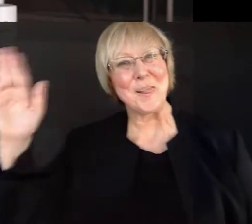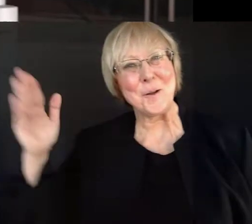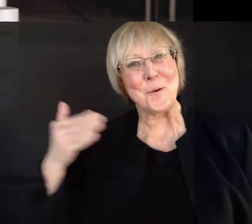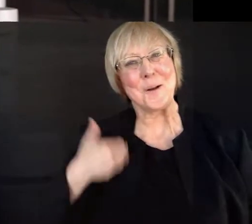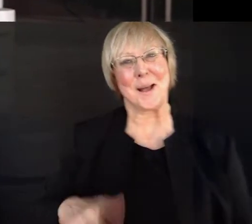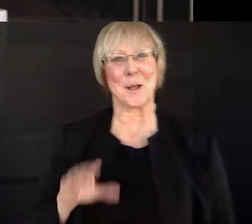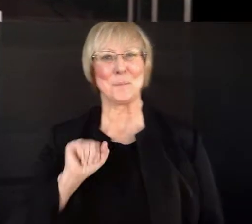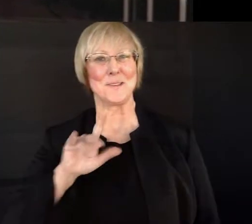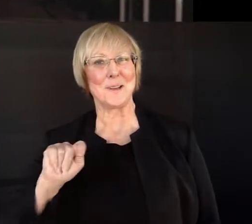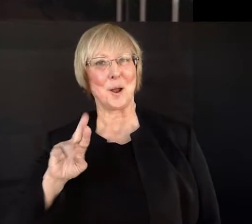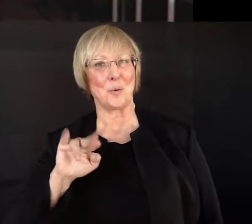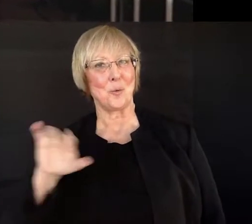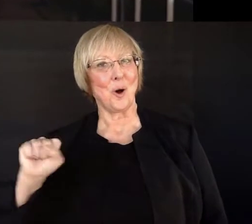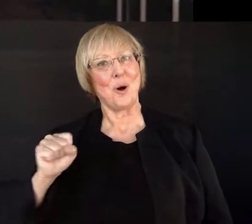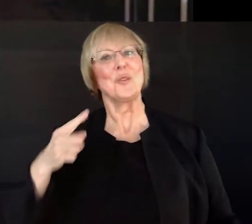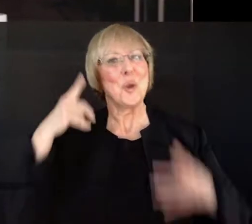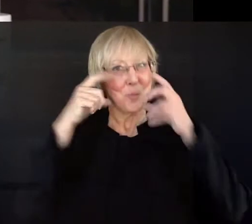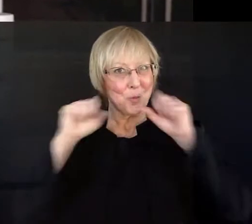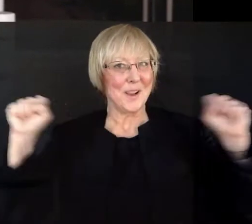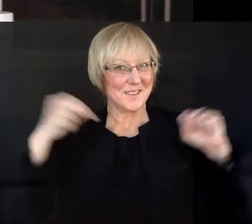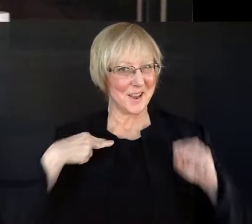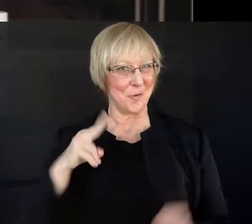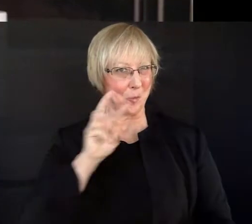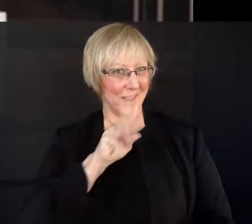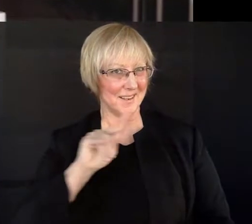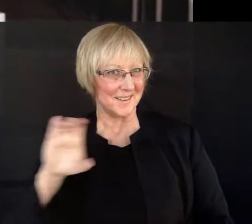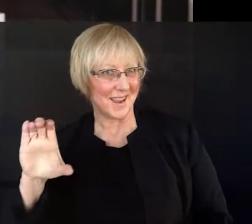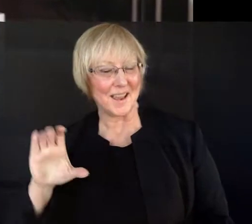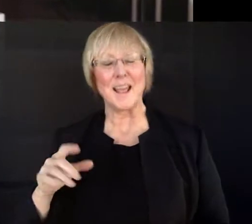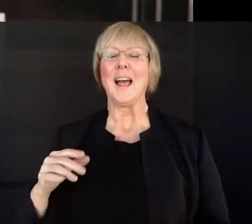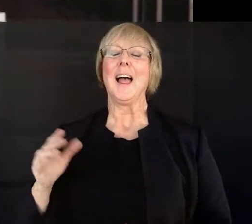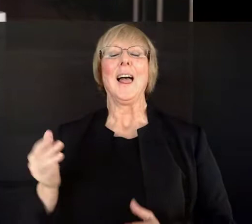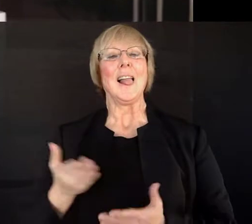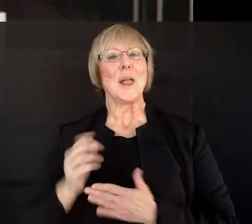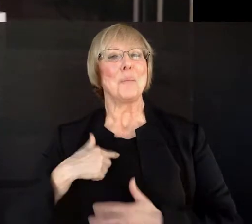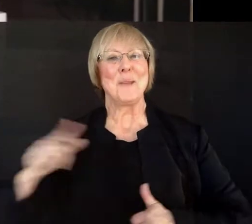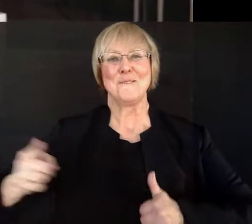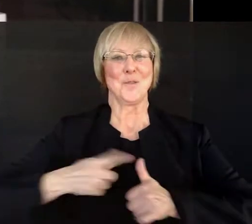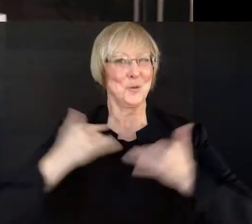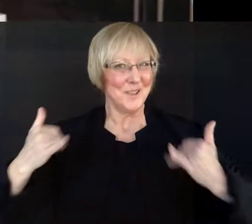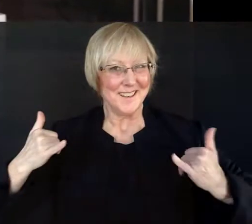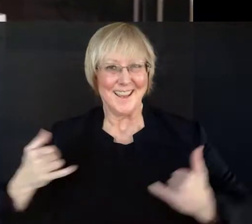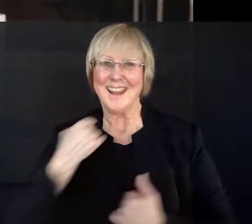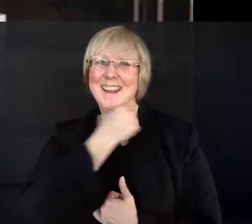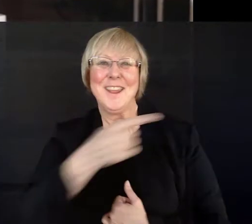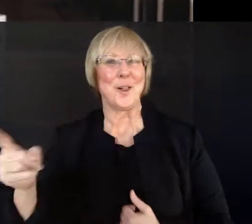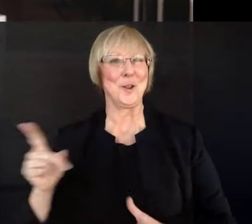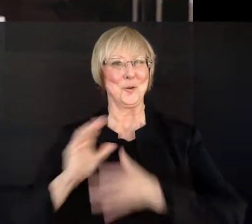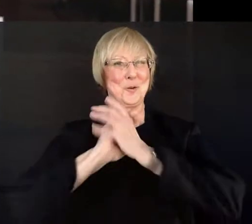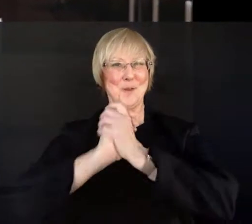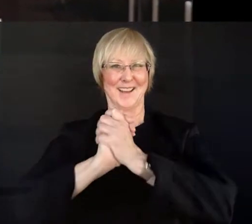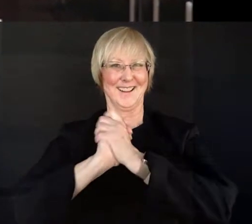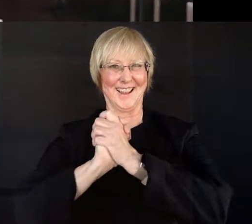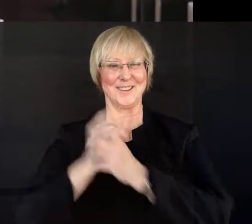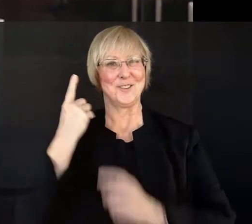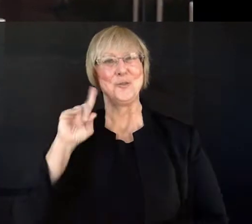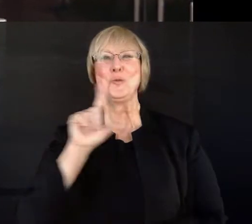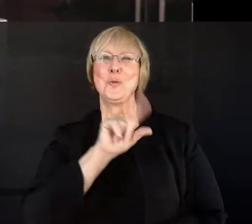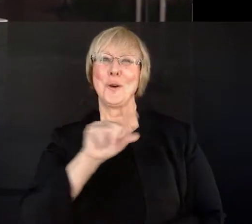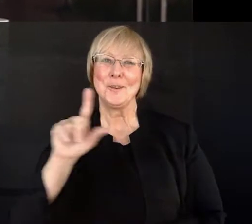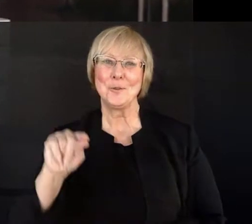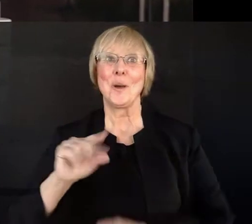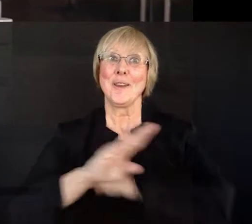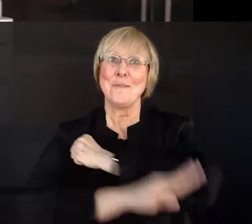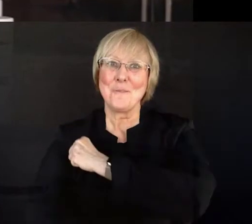Hello, my name is Scott Rawls. I'm president of Wake Tech, and let me be among the very first today to say congratulations to the